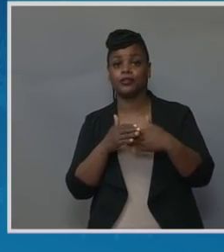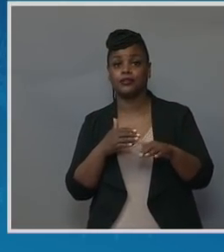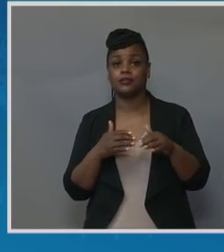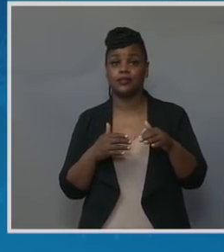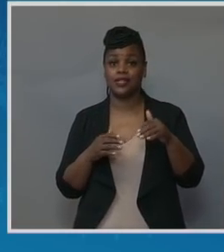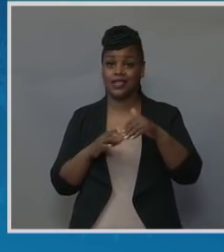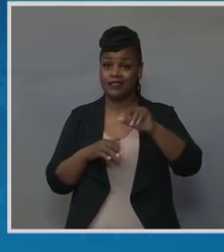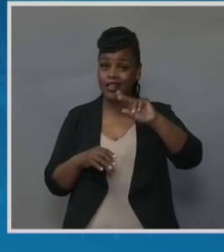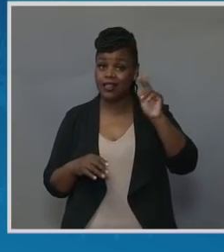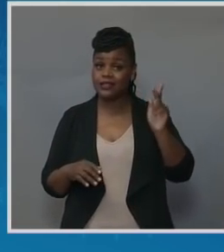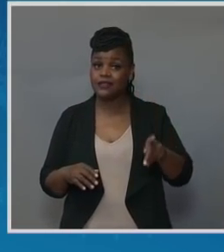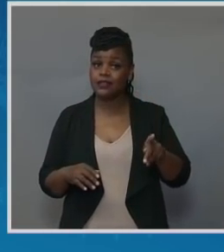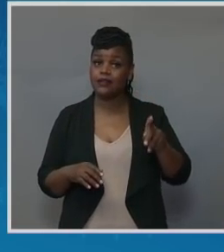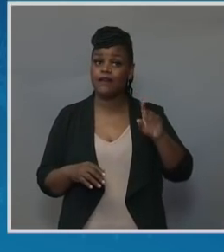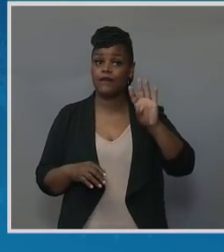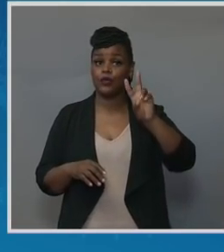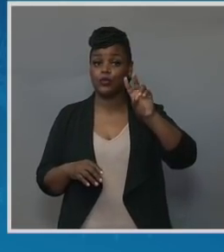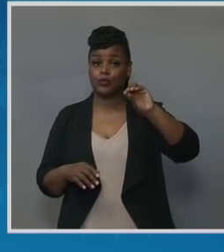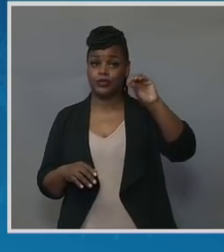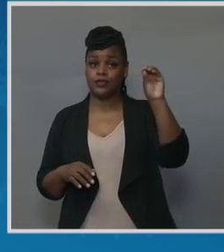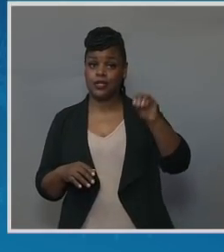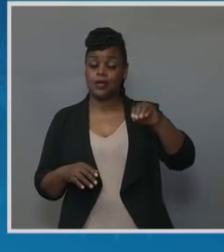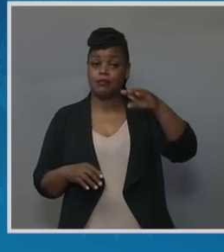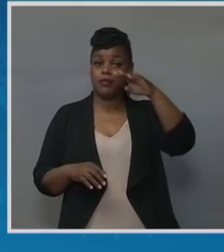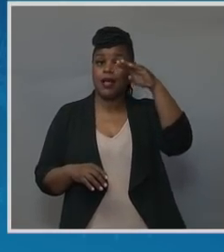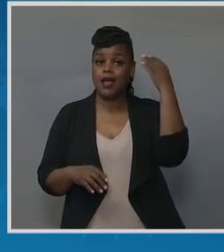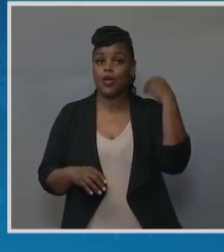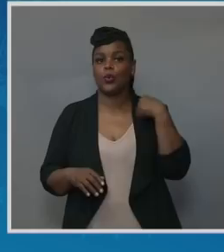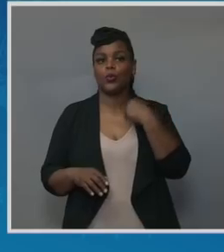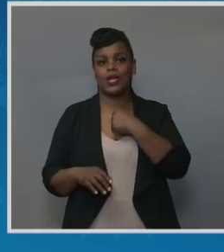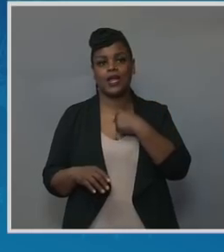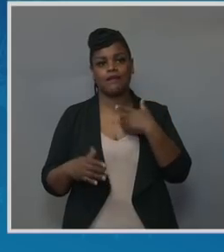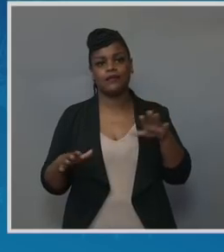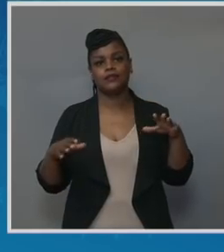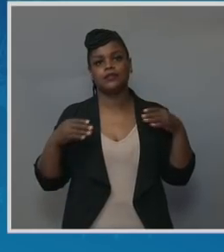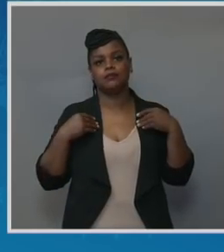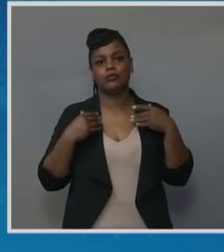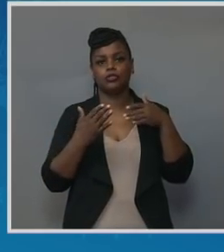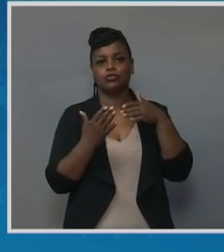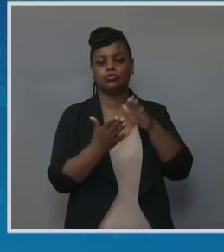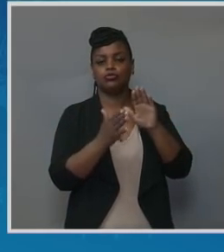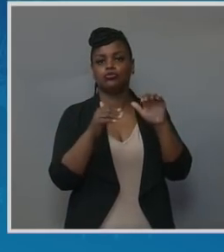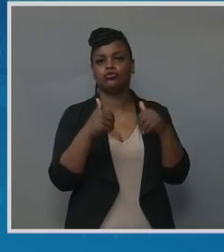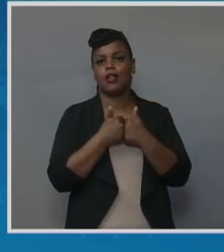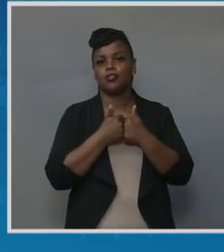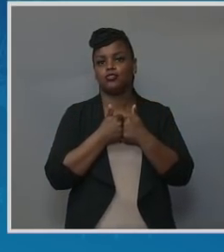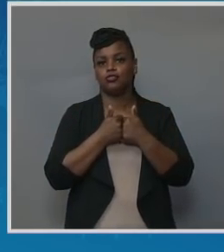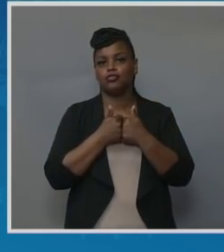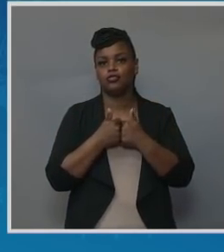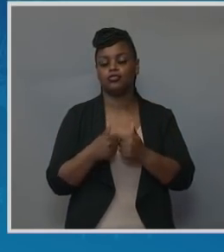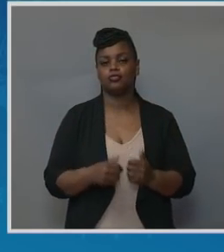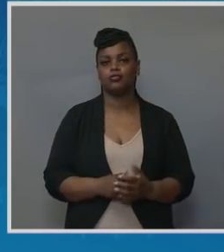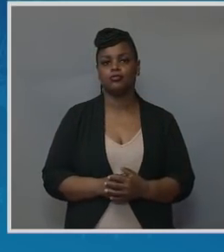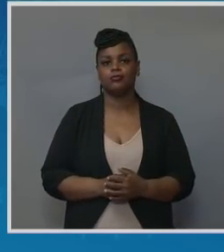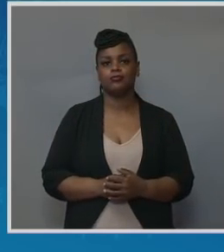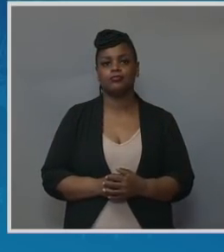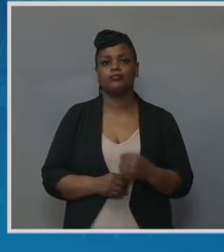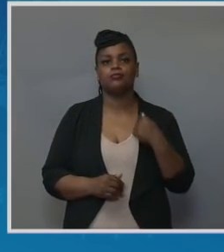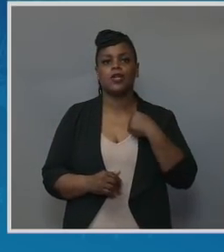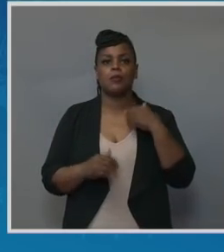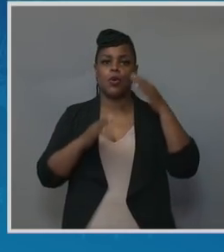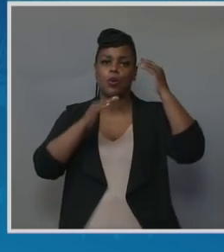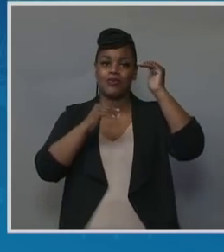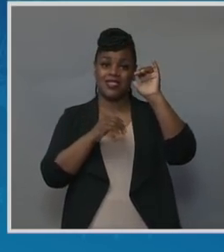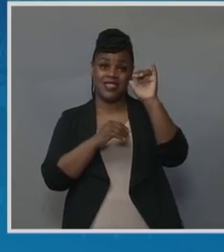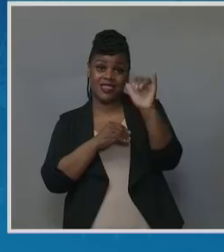42% black, we have taken on this challenge and are committed to closing the gap. I am hopeful that the bold actions of